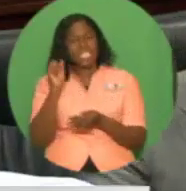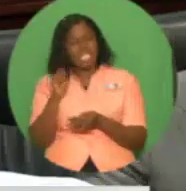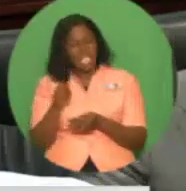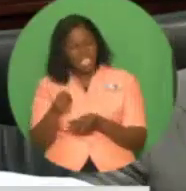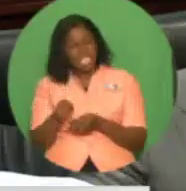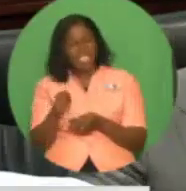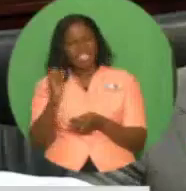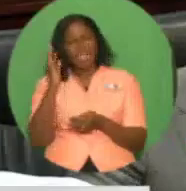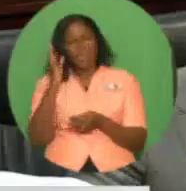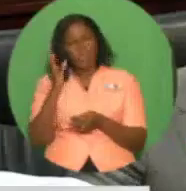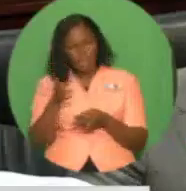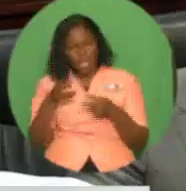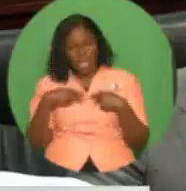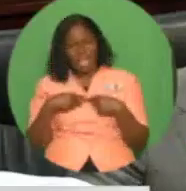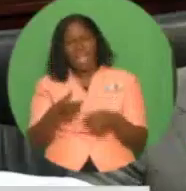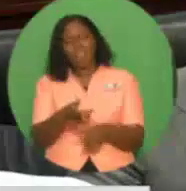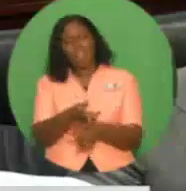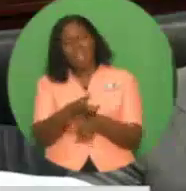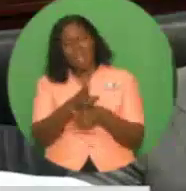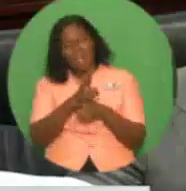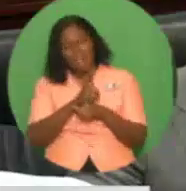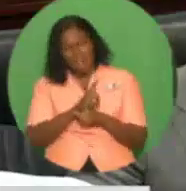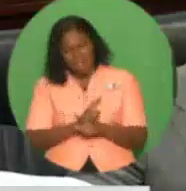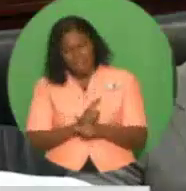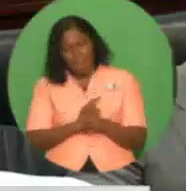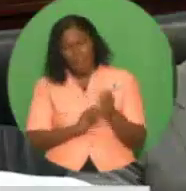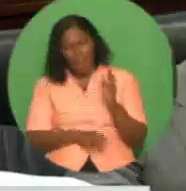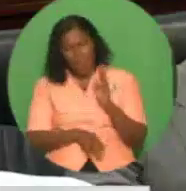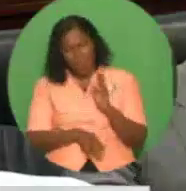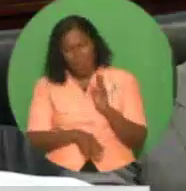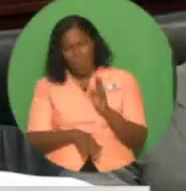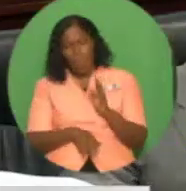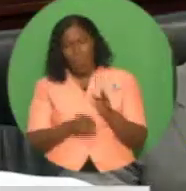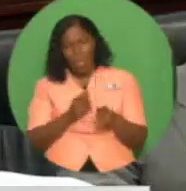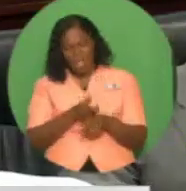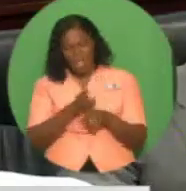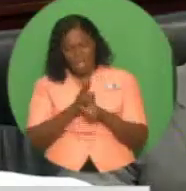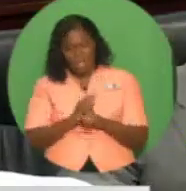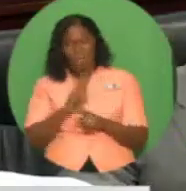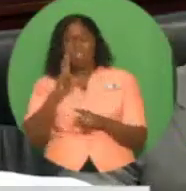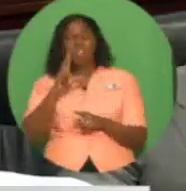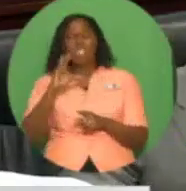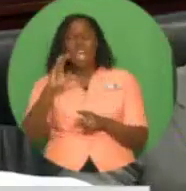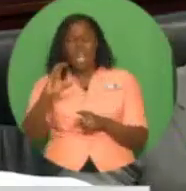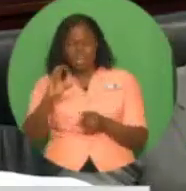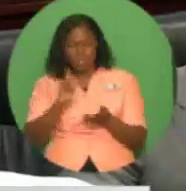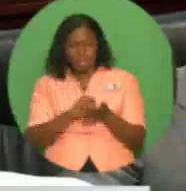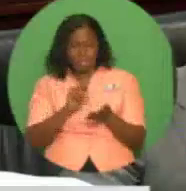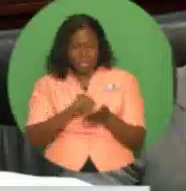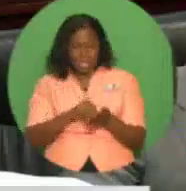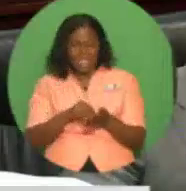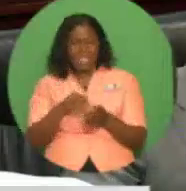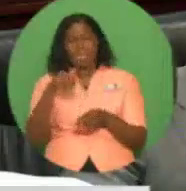development projects in an amount of up to an additional $300 million in 2019.